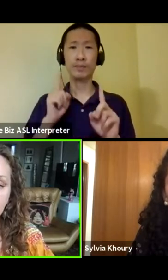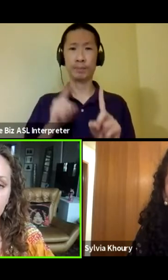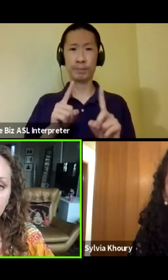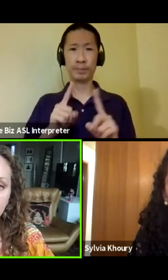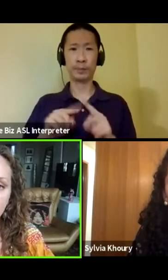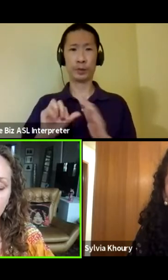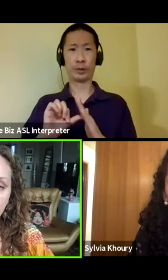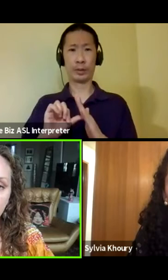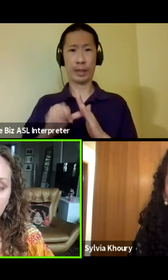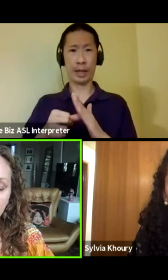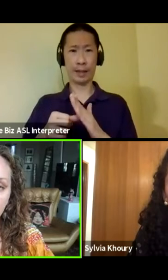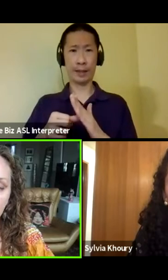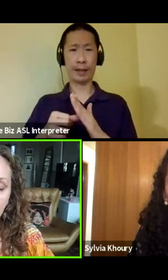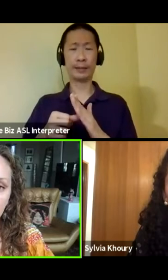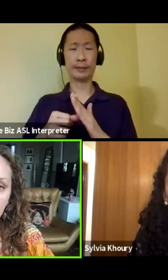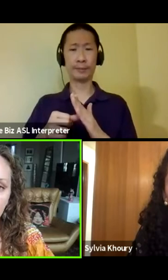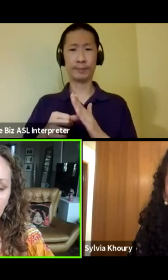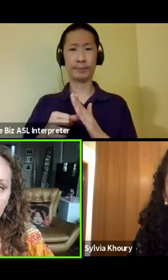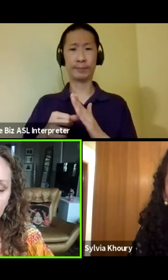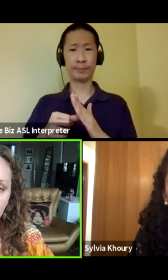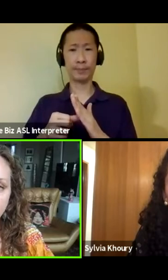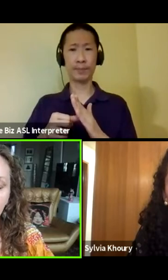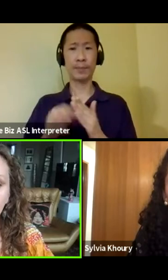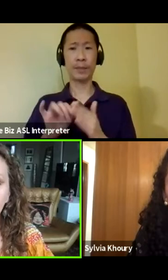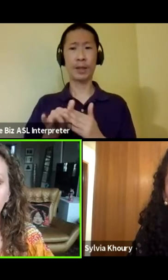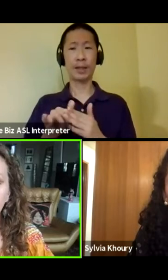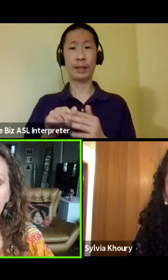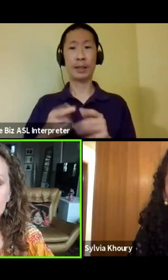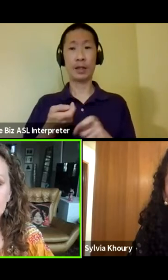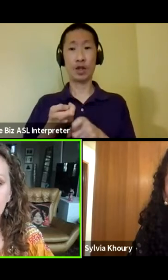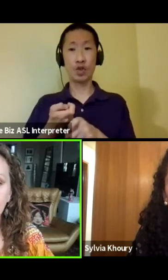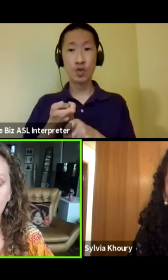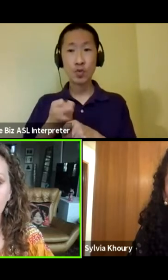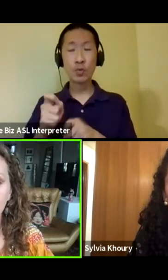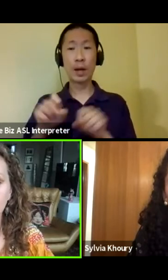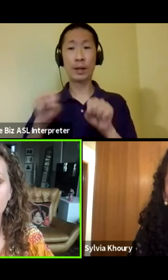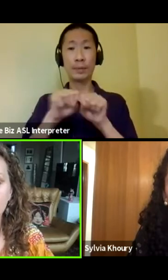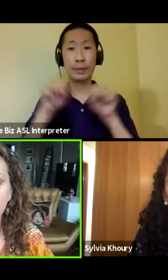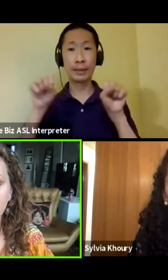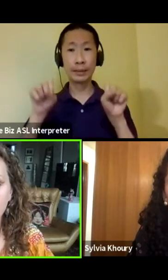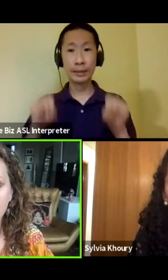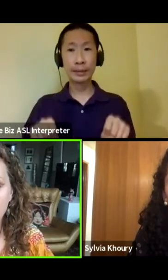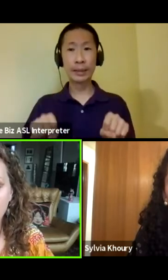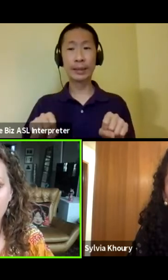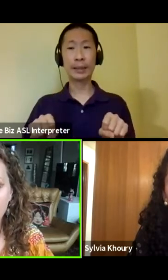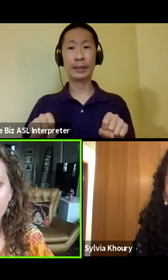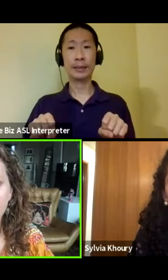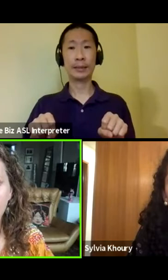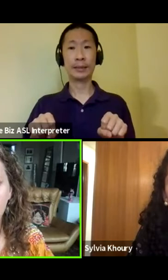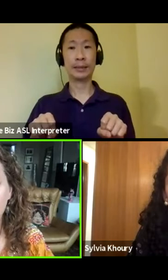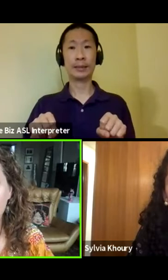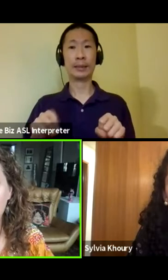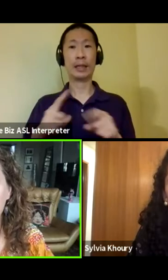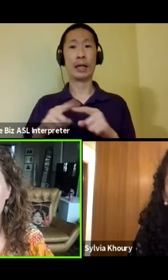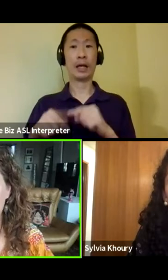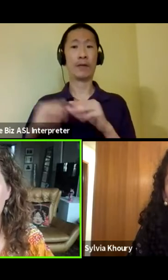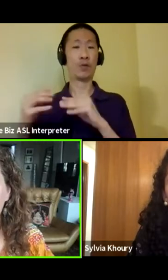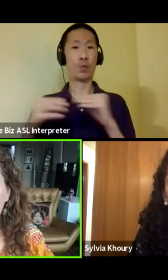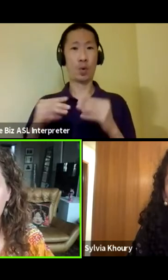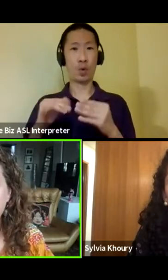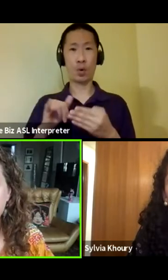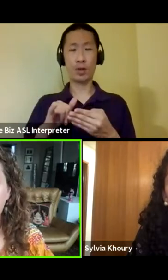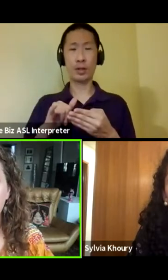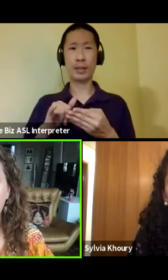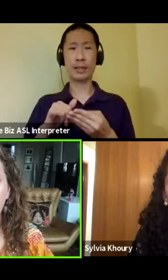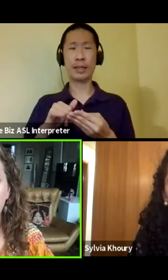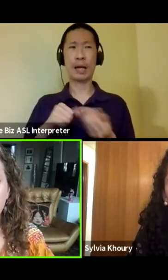the corrupt system of war that feeds the U